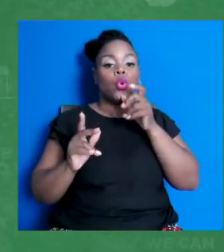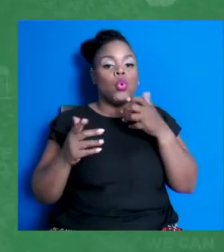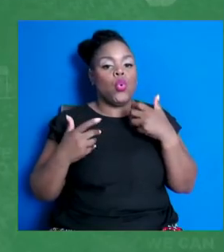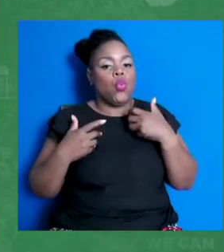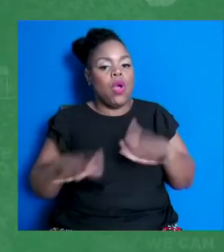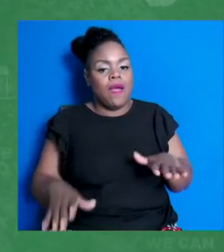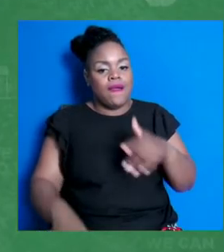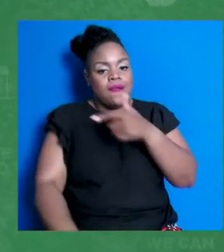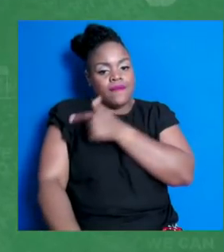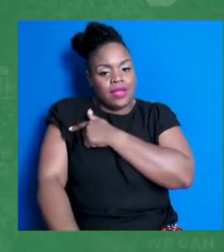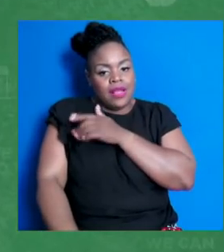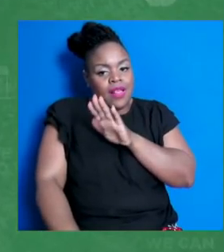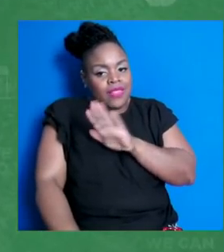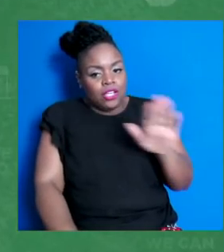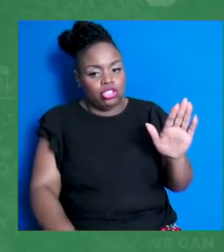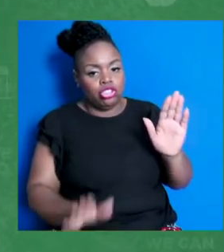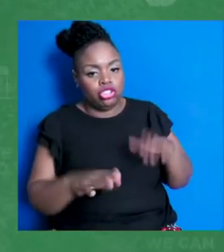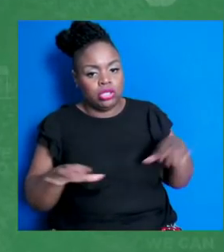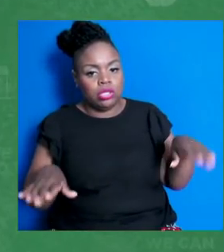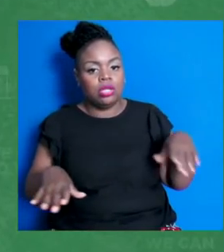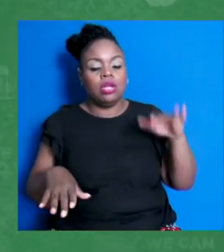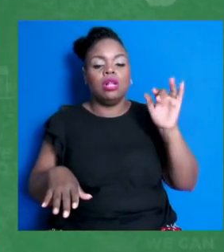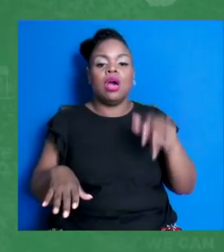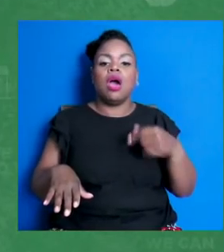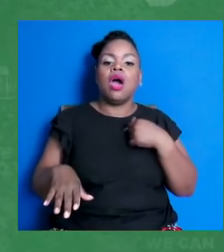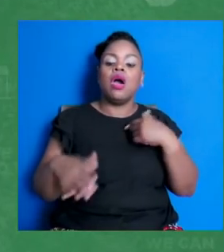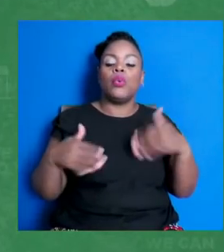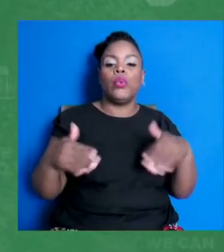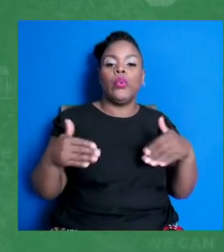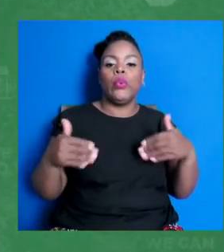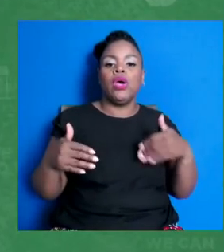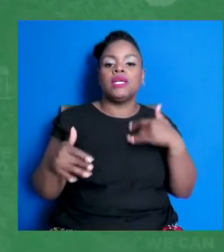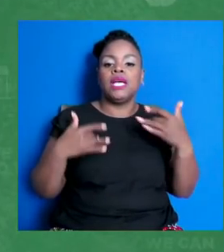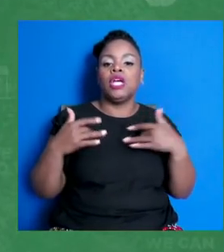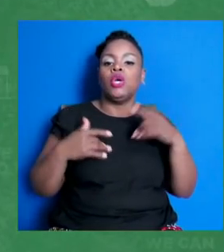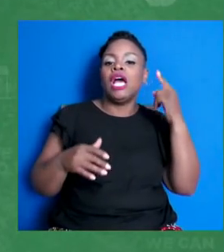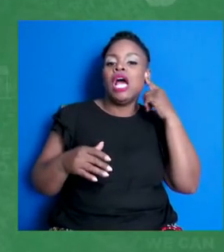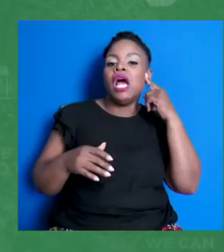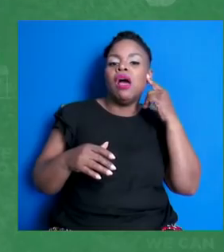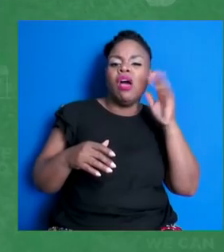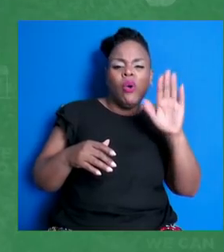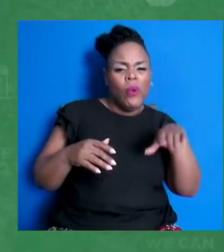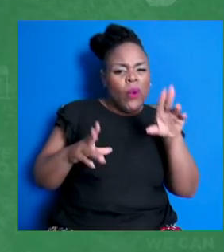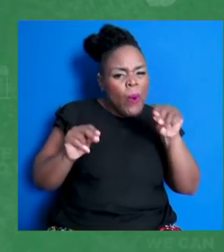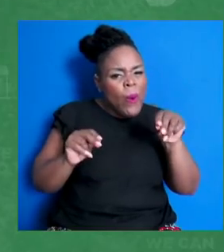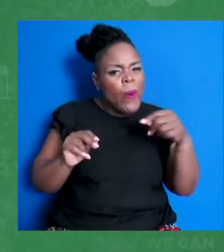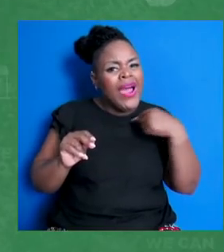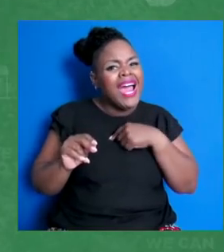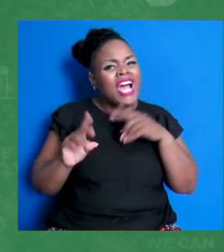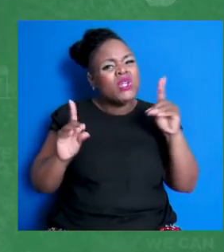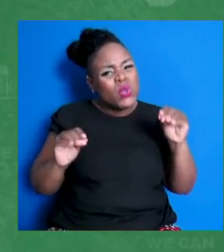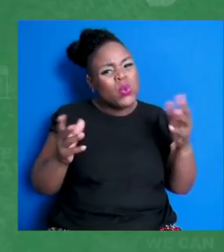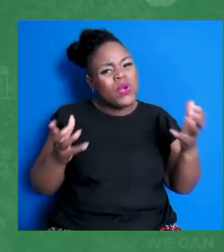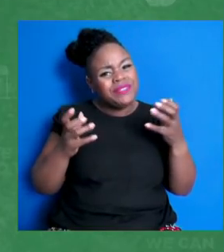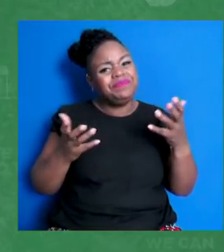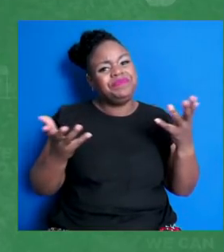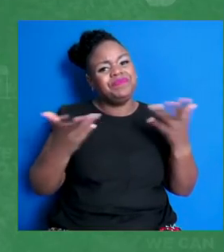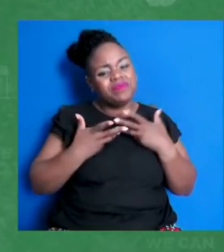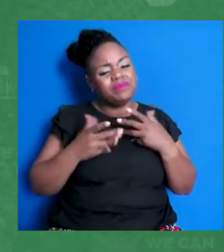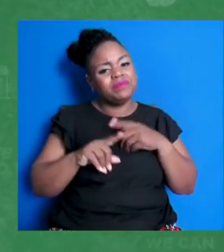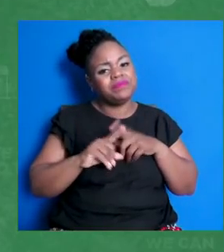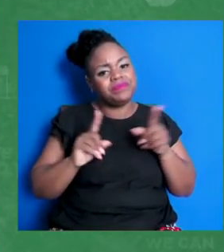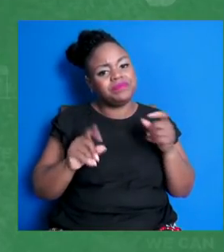it has since been co-opted by young people who said, yes, we do want to be left alone, but we want to be left alone to make the decision and get